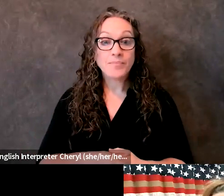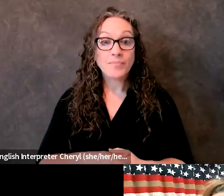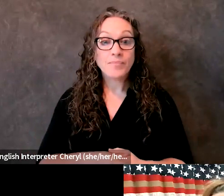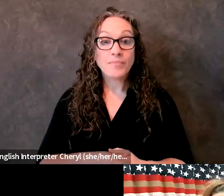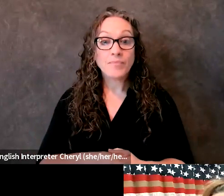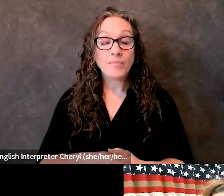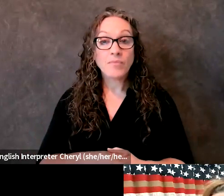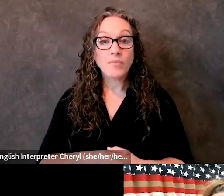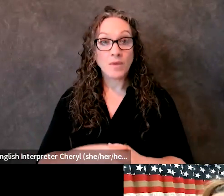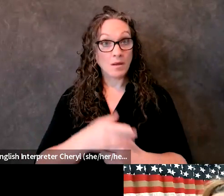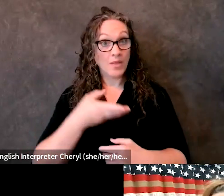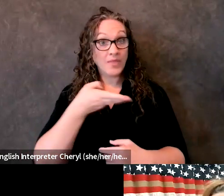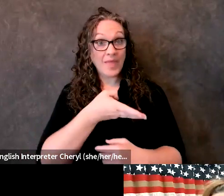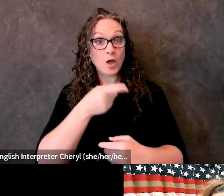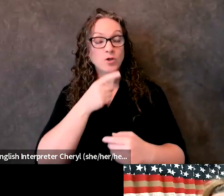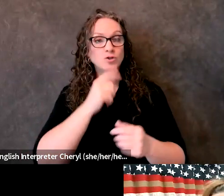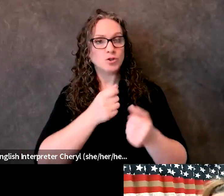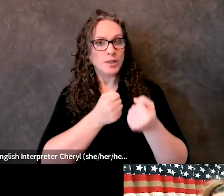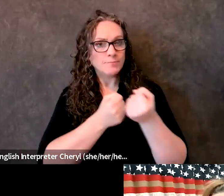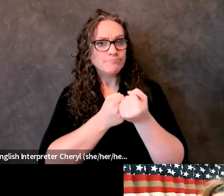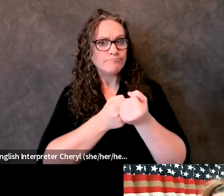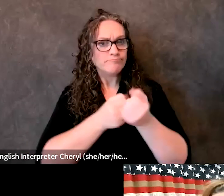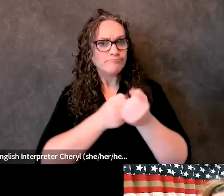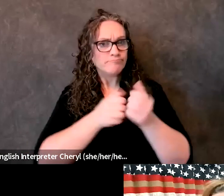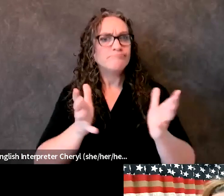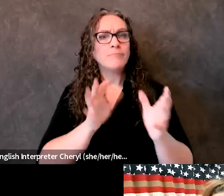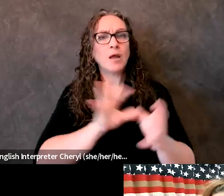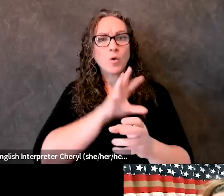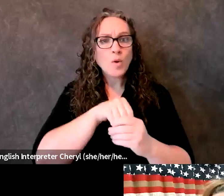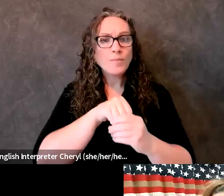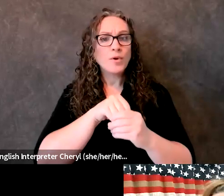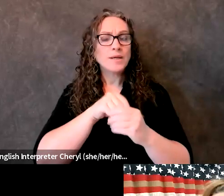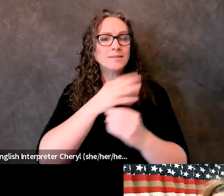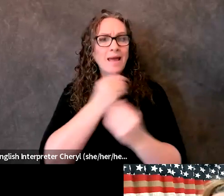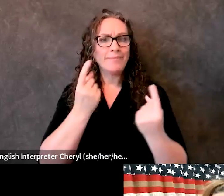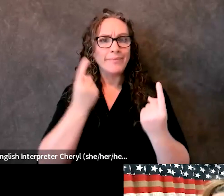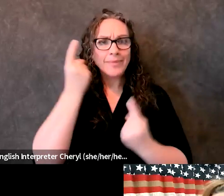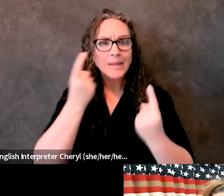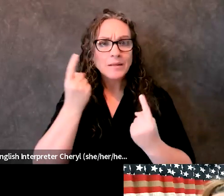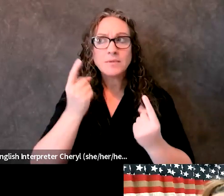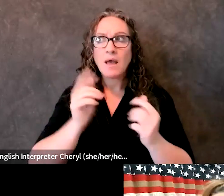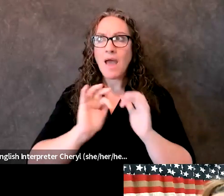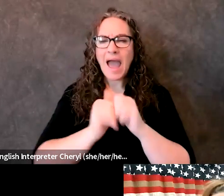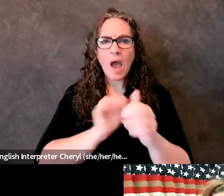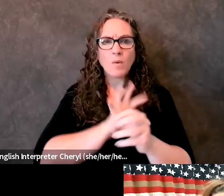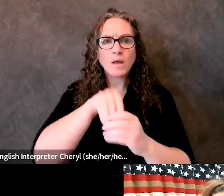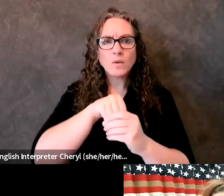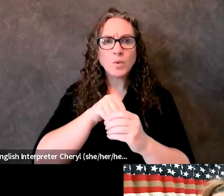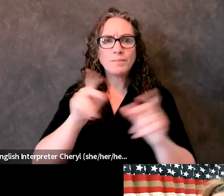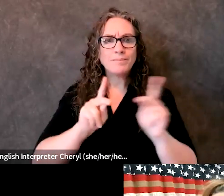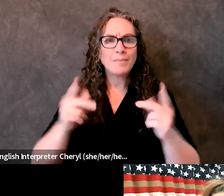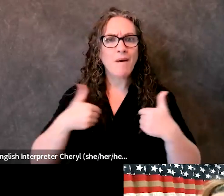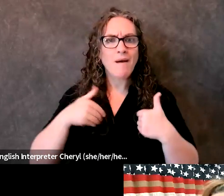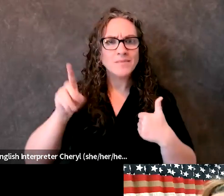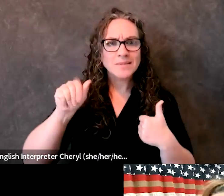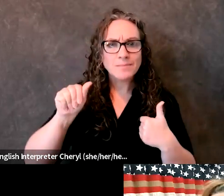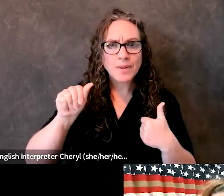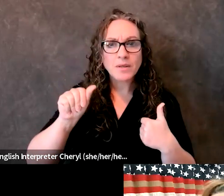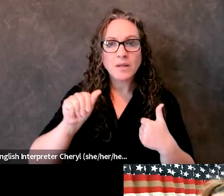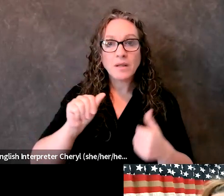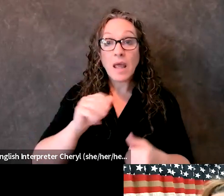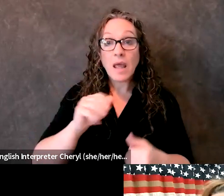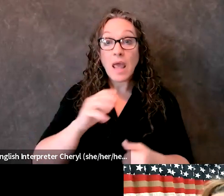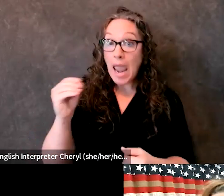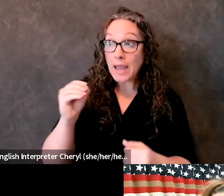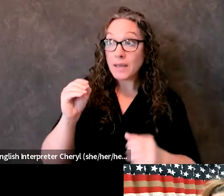advocates and supports the incorporation and consideration of individuals with disabilities and people